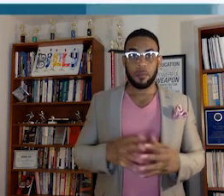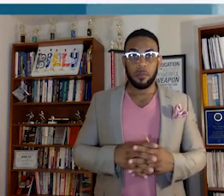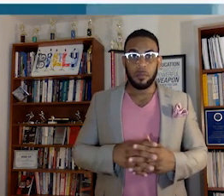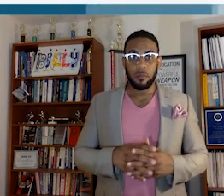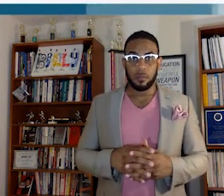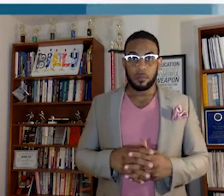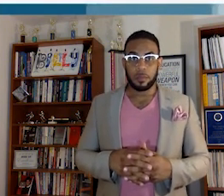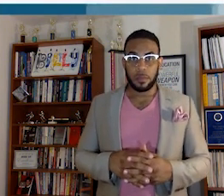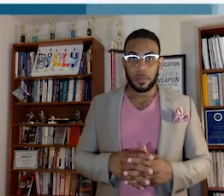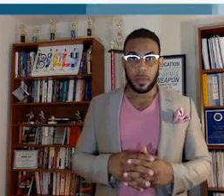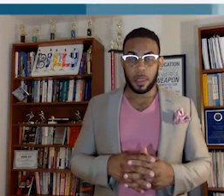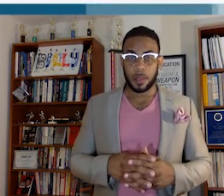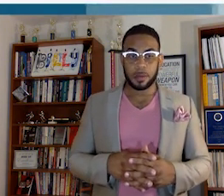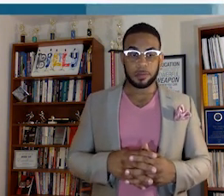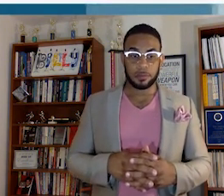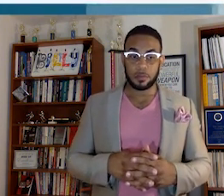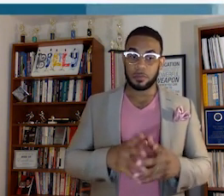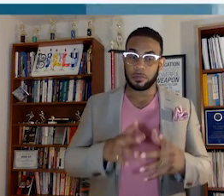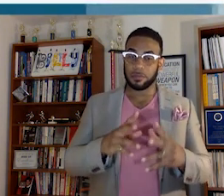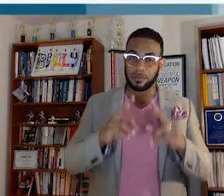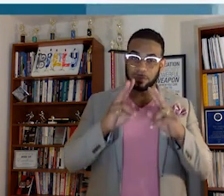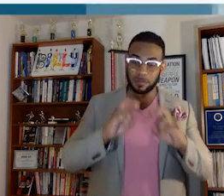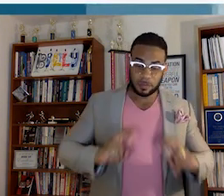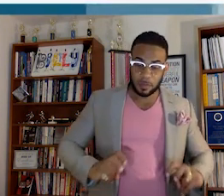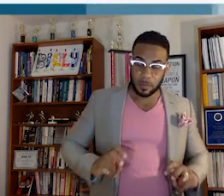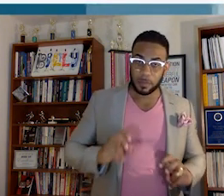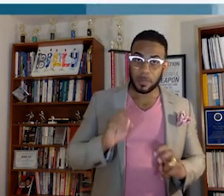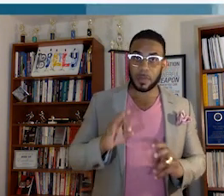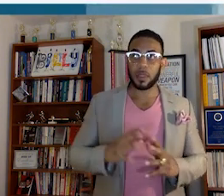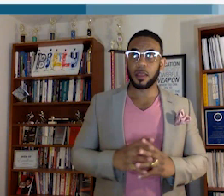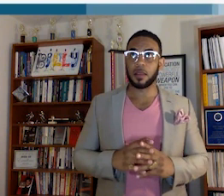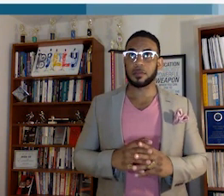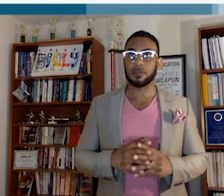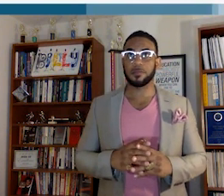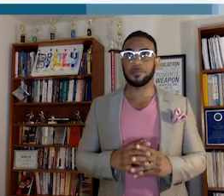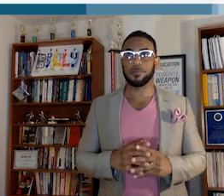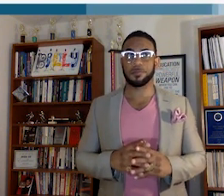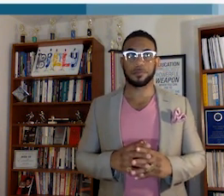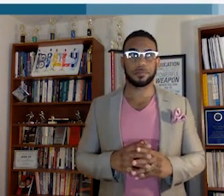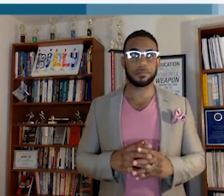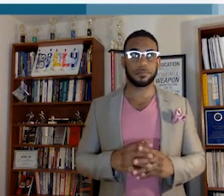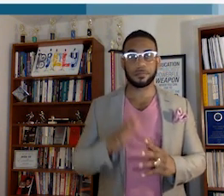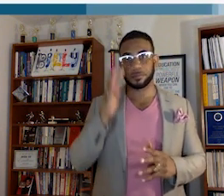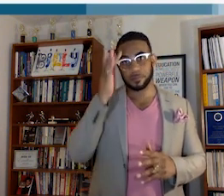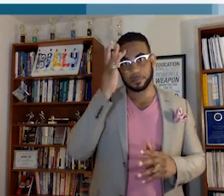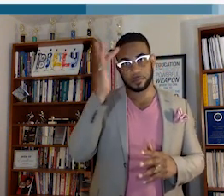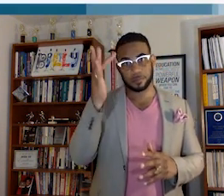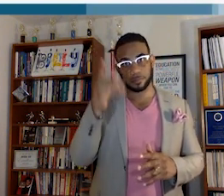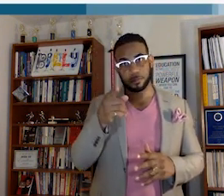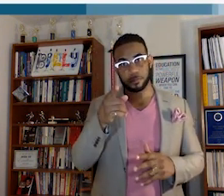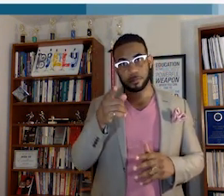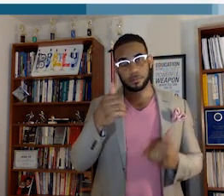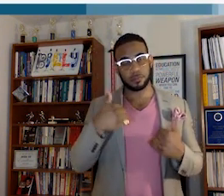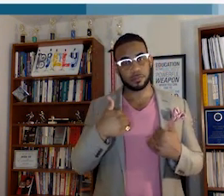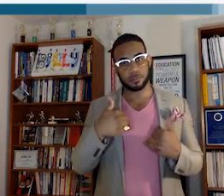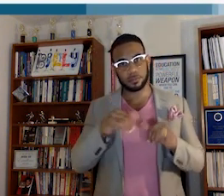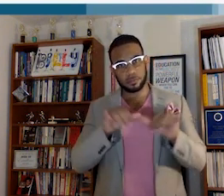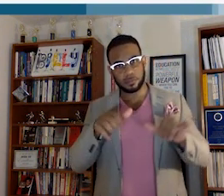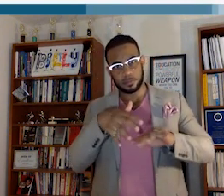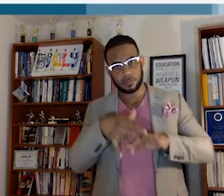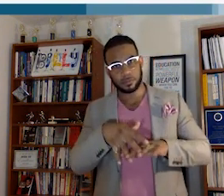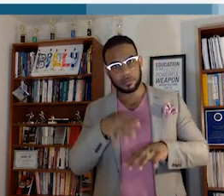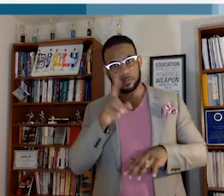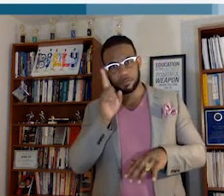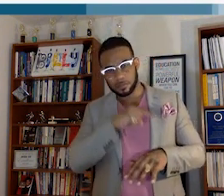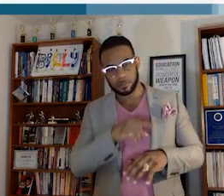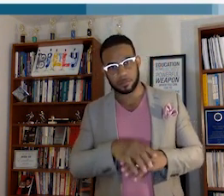So the assessment of intelligence has a systemic flaw,